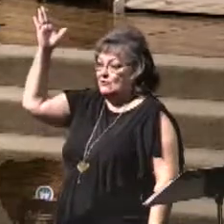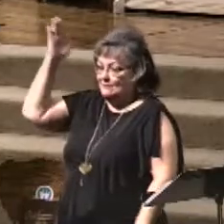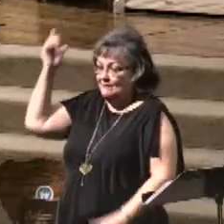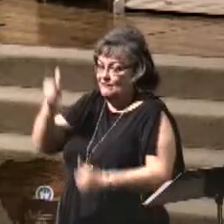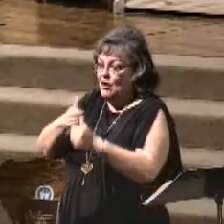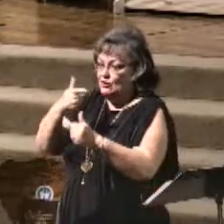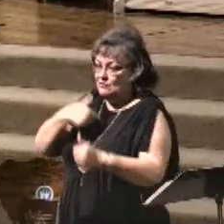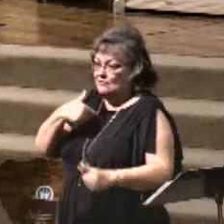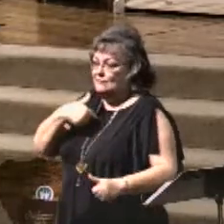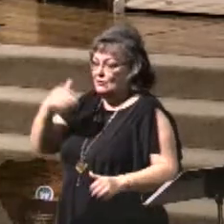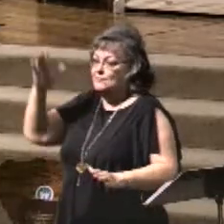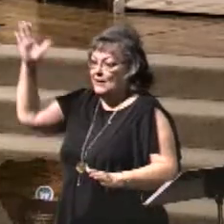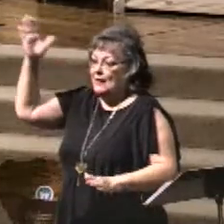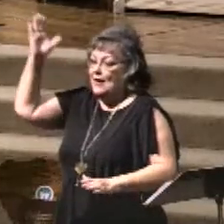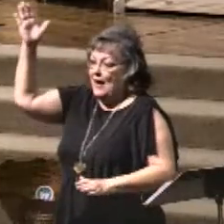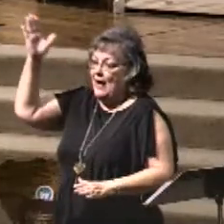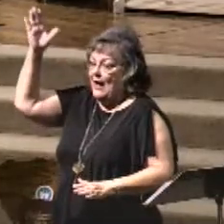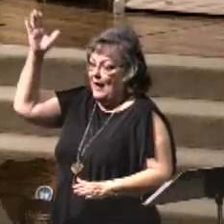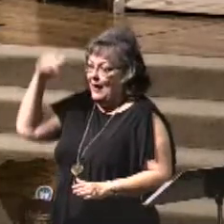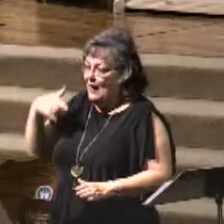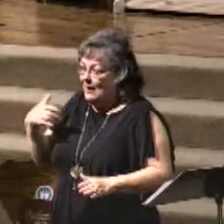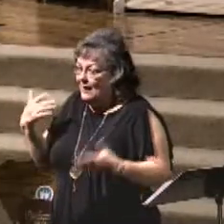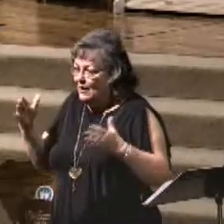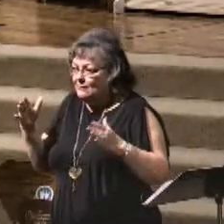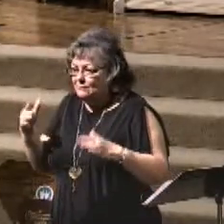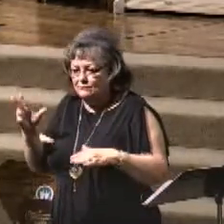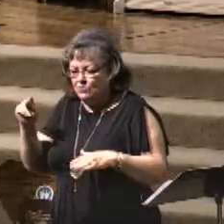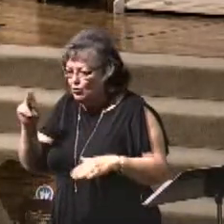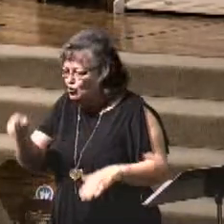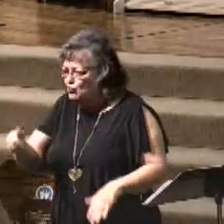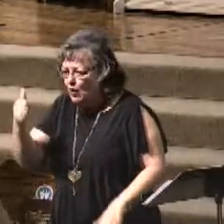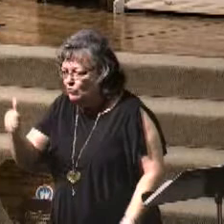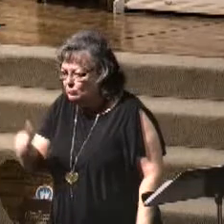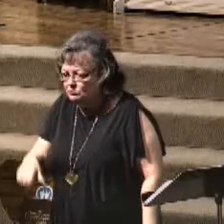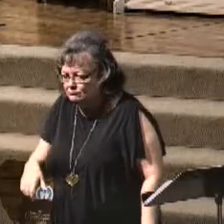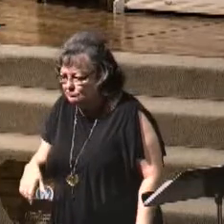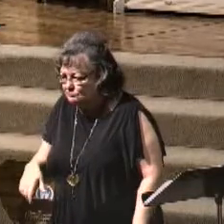the first ones. I mean, I'll hit my knees immediately, and I'll get saved. No, you won't.